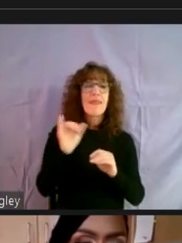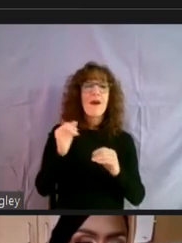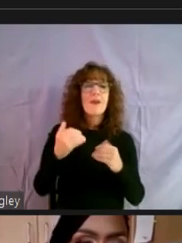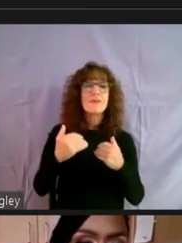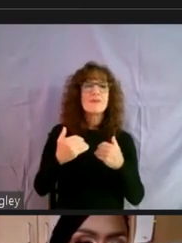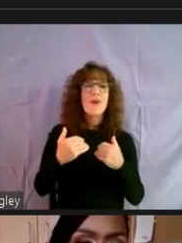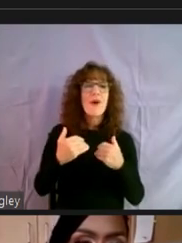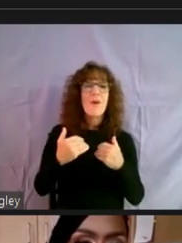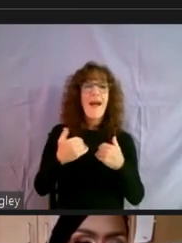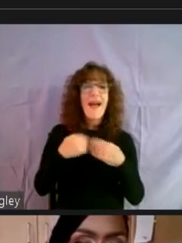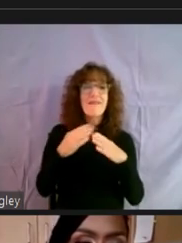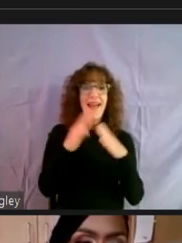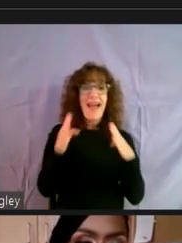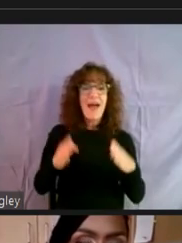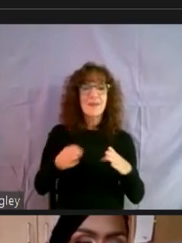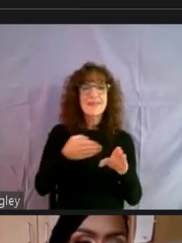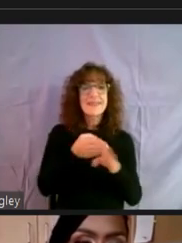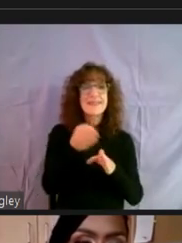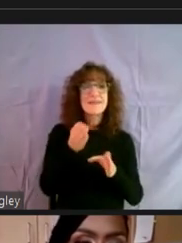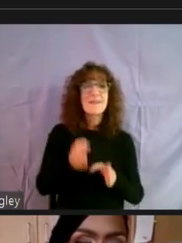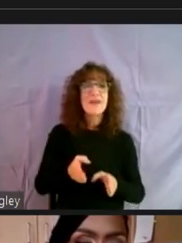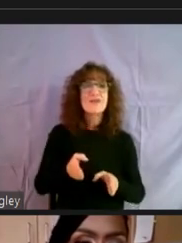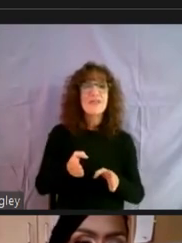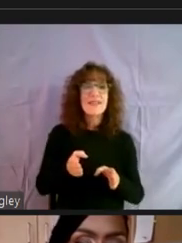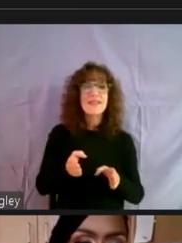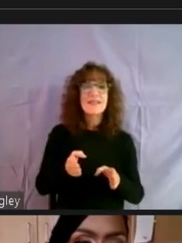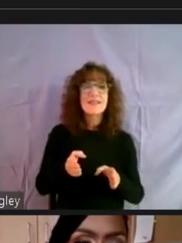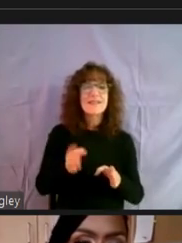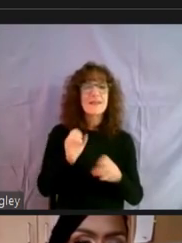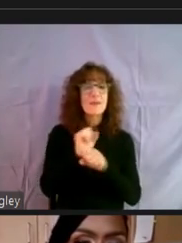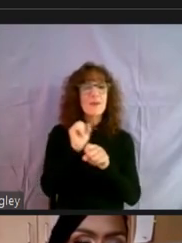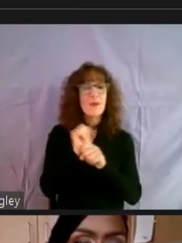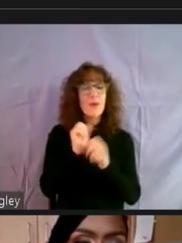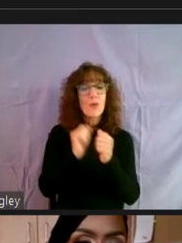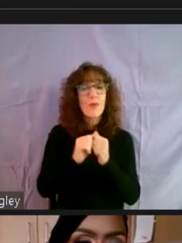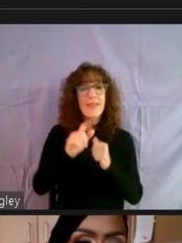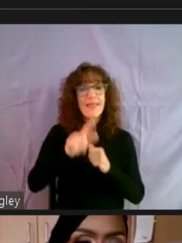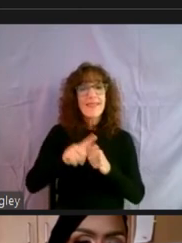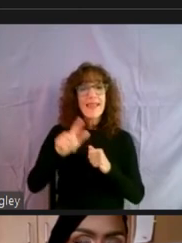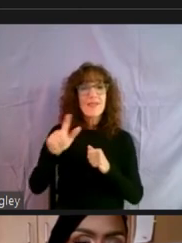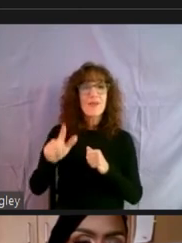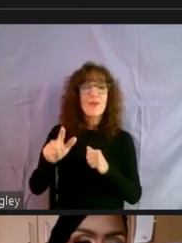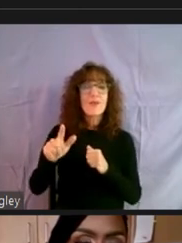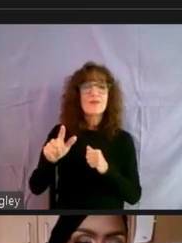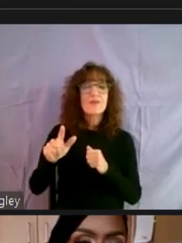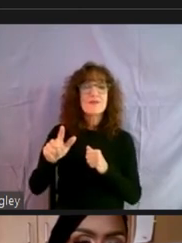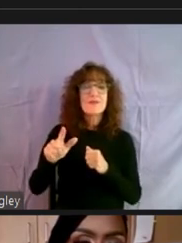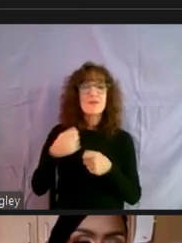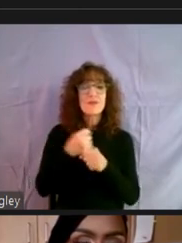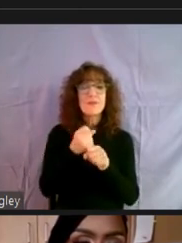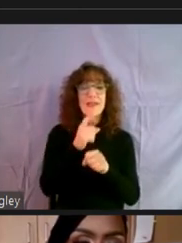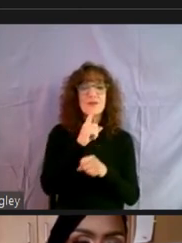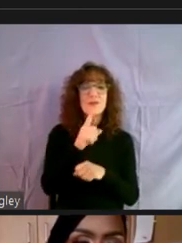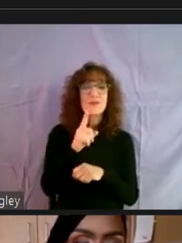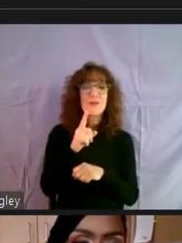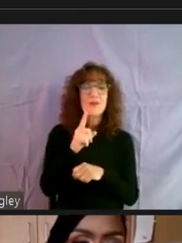a housing specialists who, um, work, we work with landlords to ensure that persons who